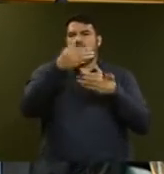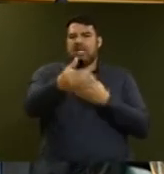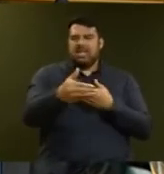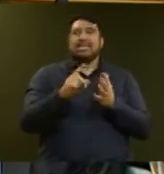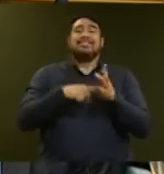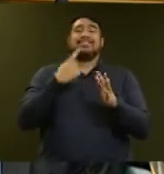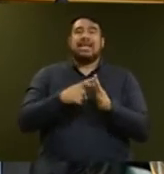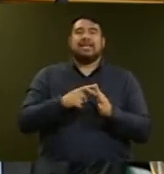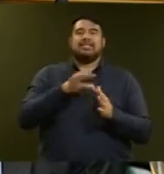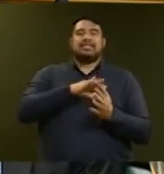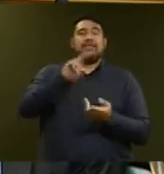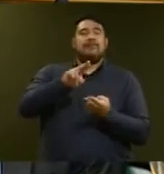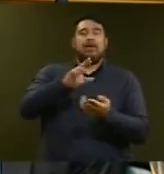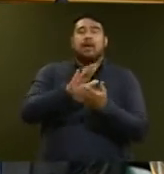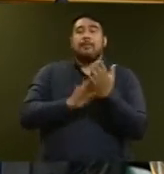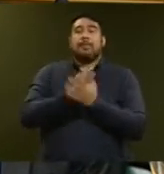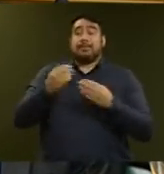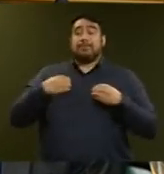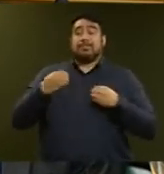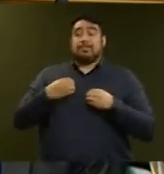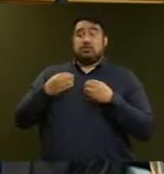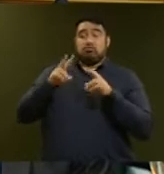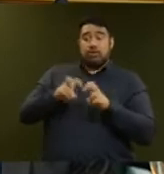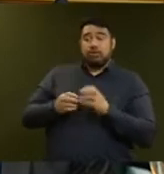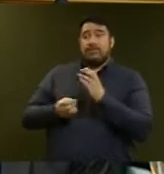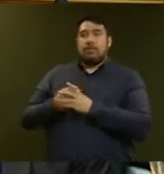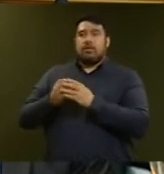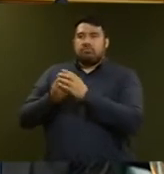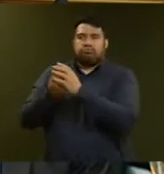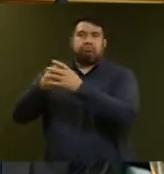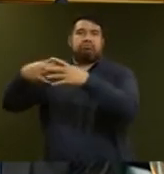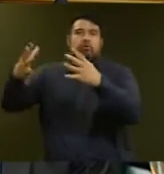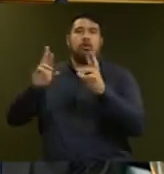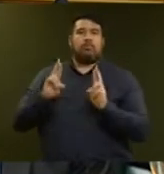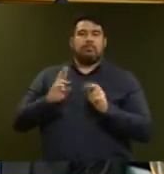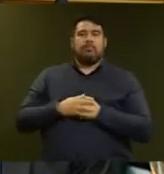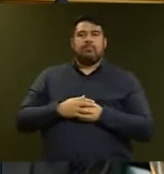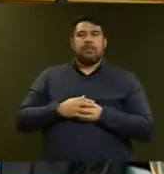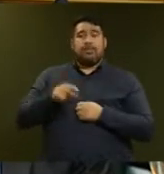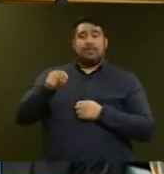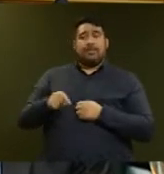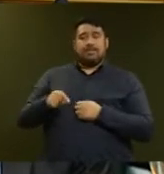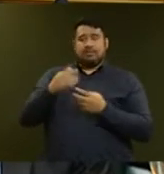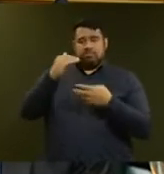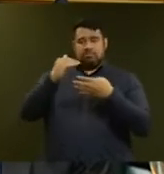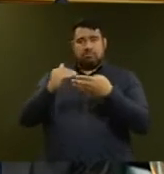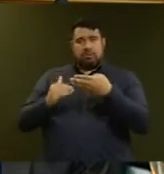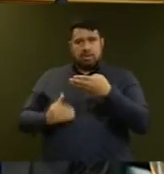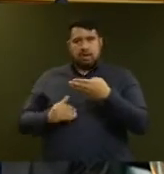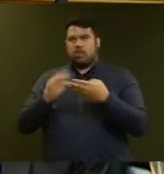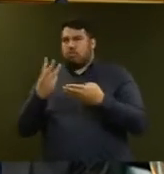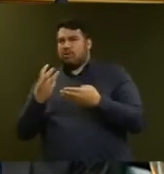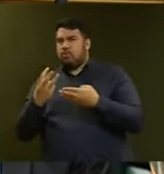incentivise faster growth in business R&D. This package, which includes three other initiatives, lays the